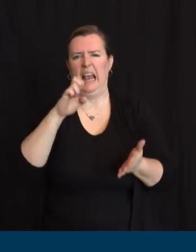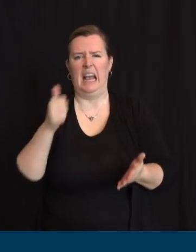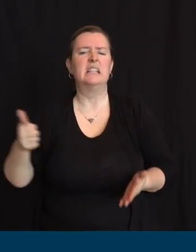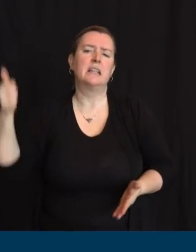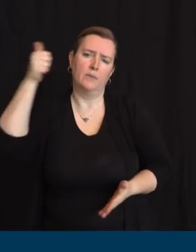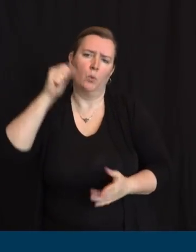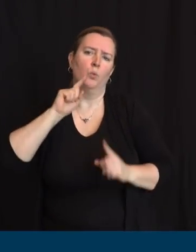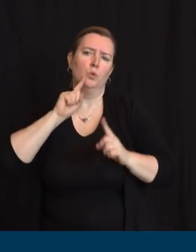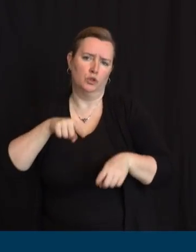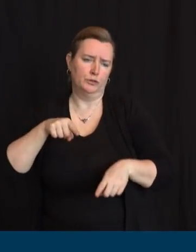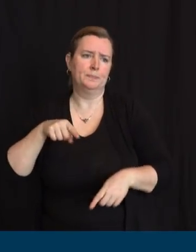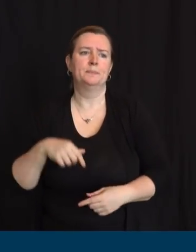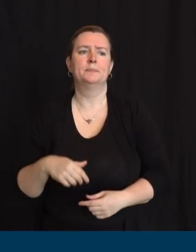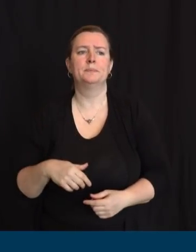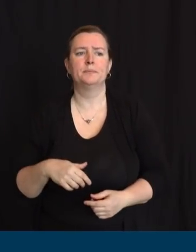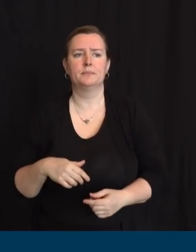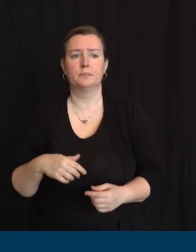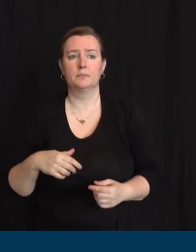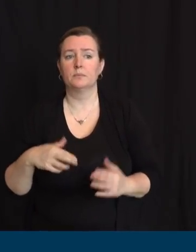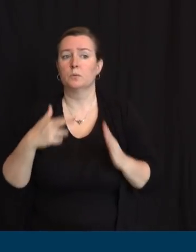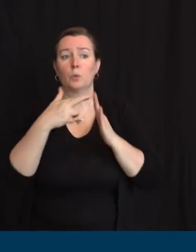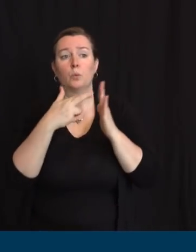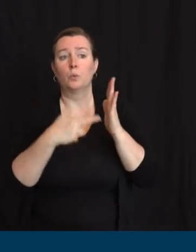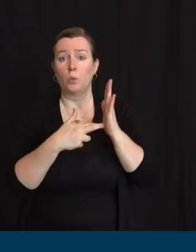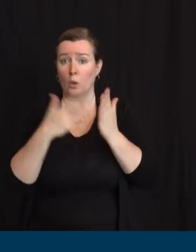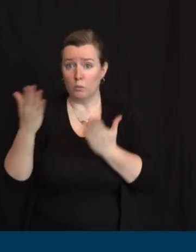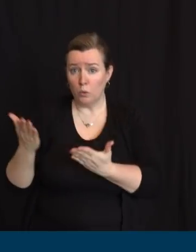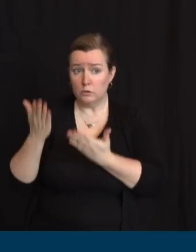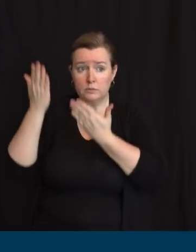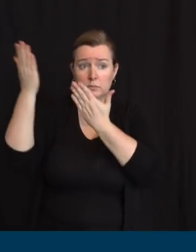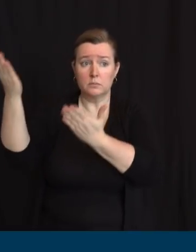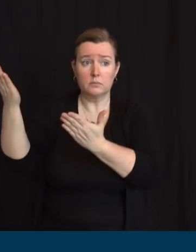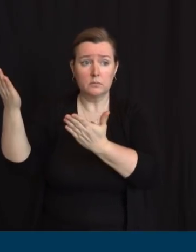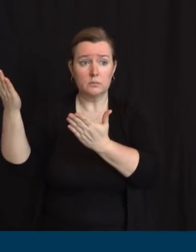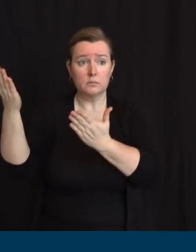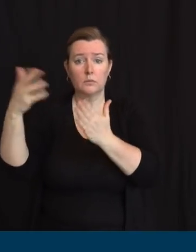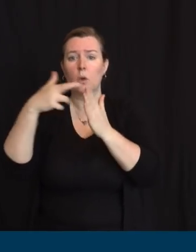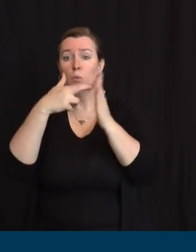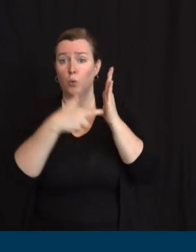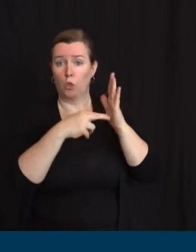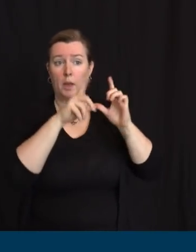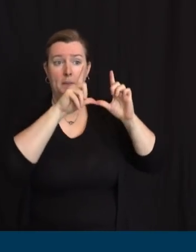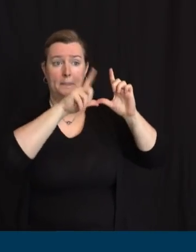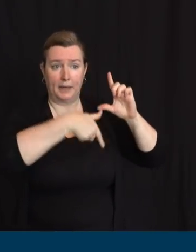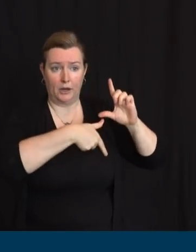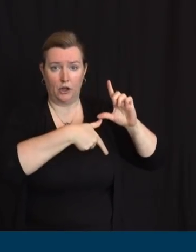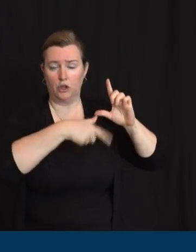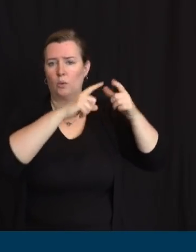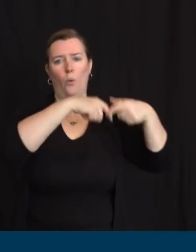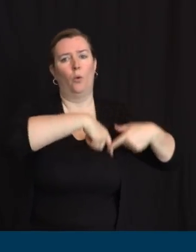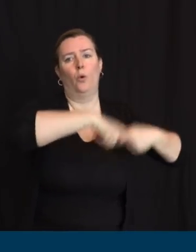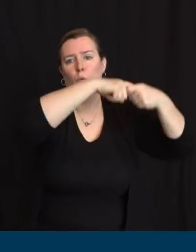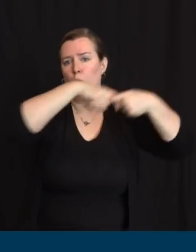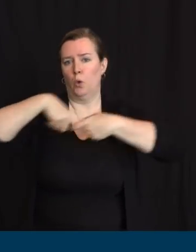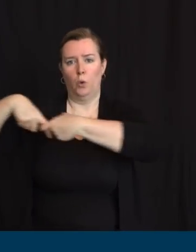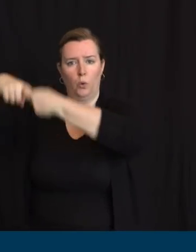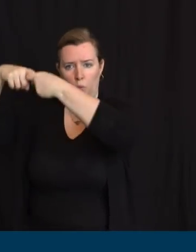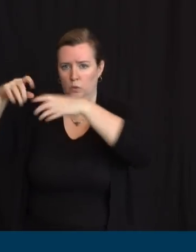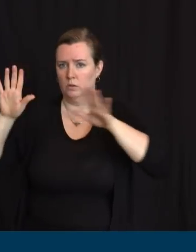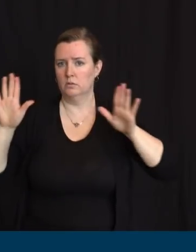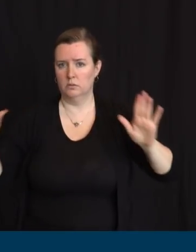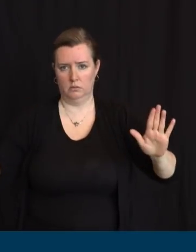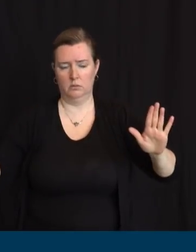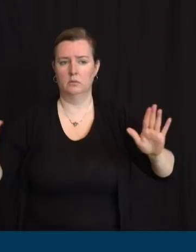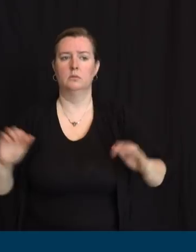currently existing rules until 90 days after the current public health emergency has ended. This will ensure that agencies